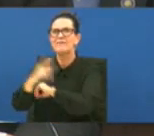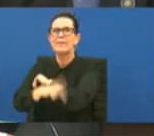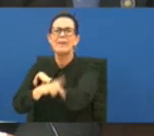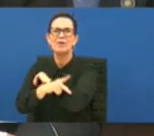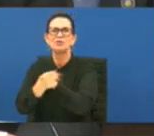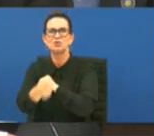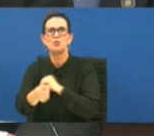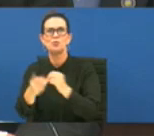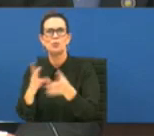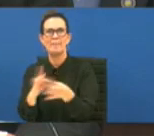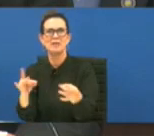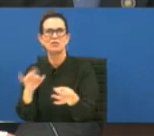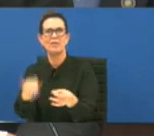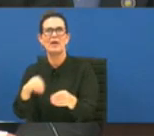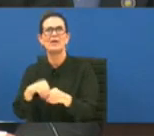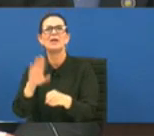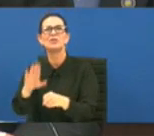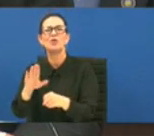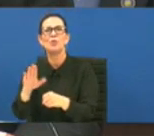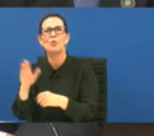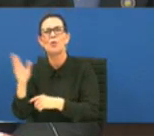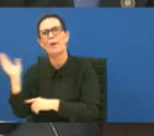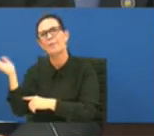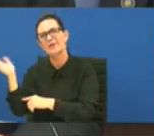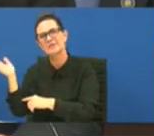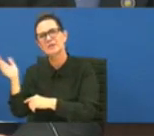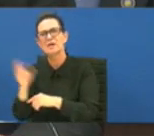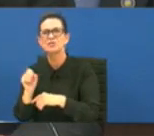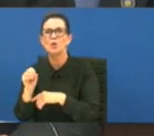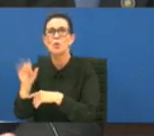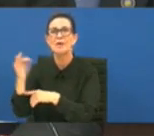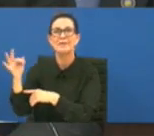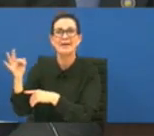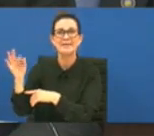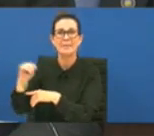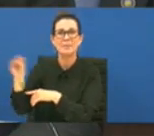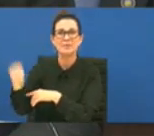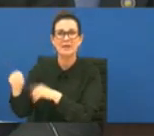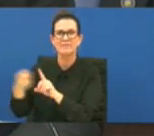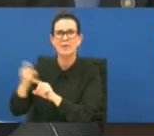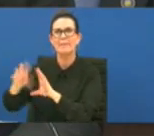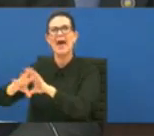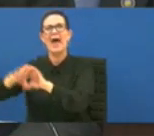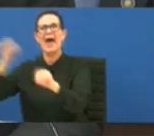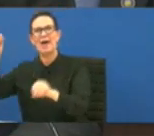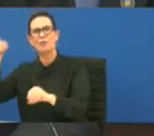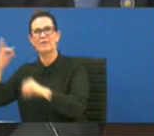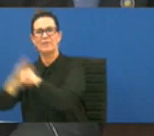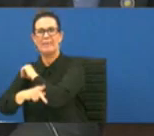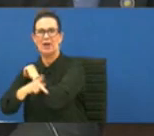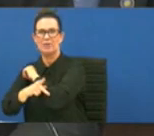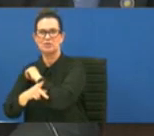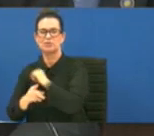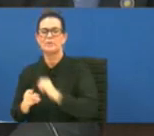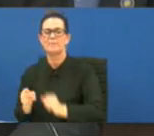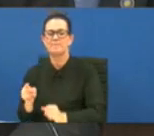your presentation so that 19 coming from out of parish is that